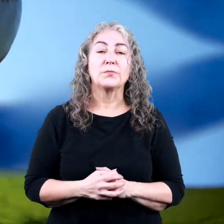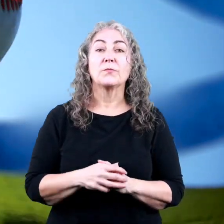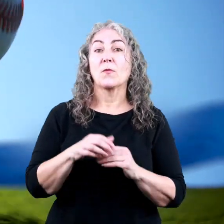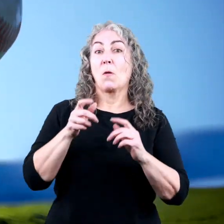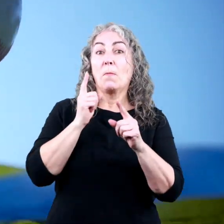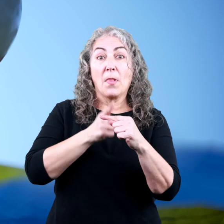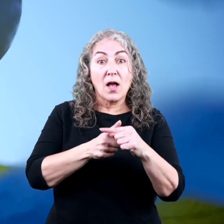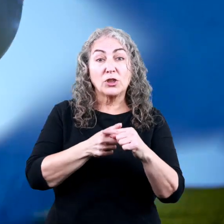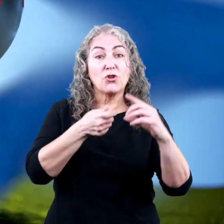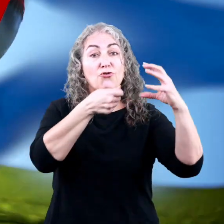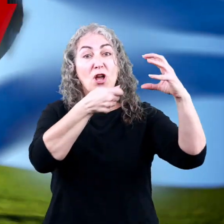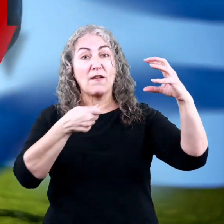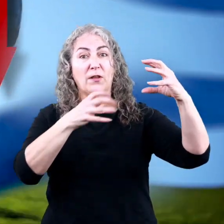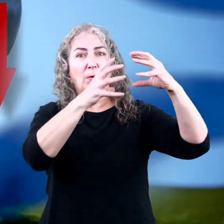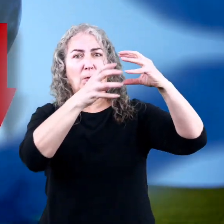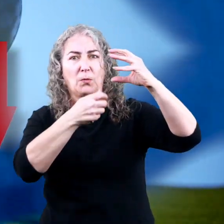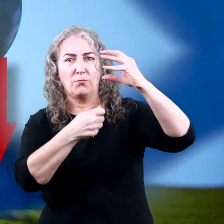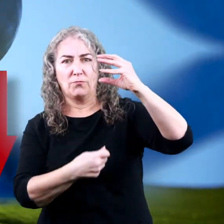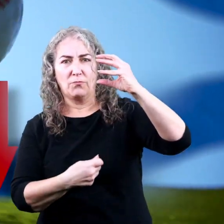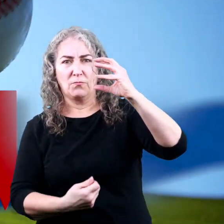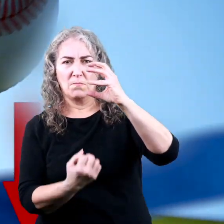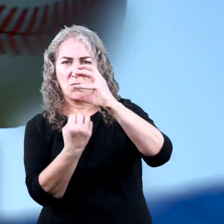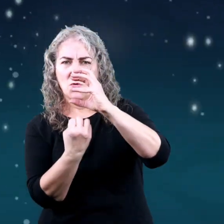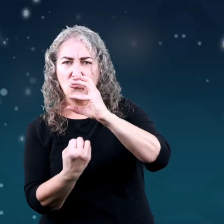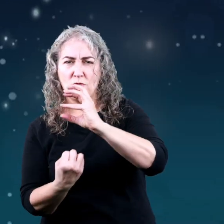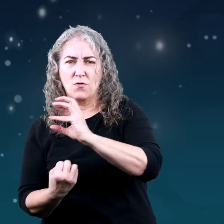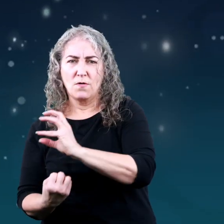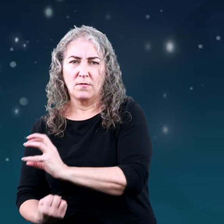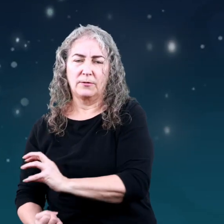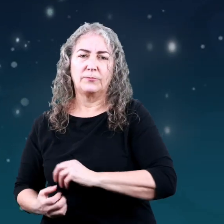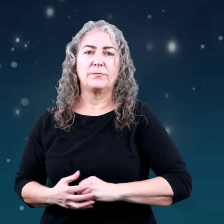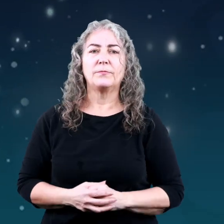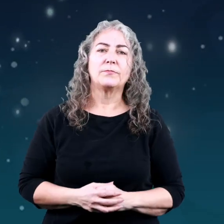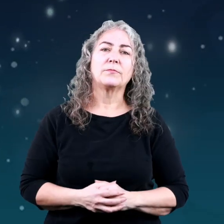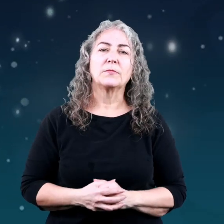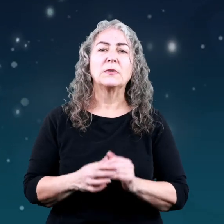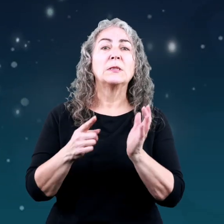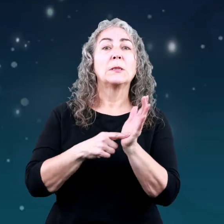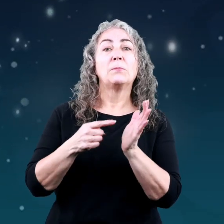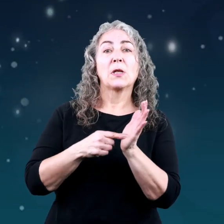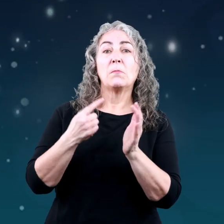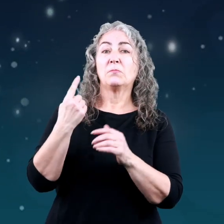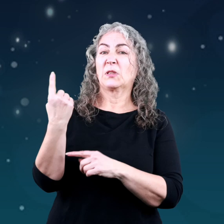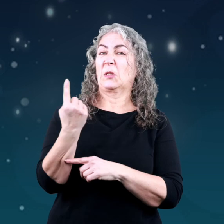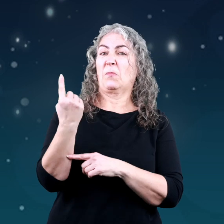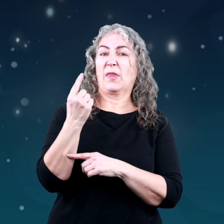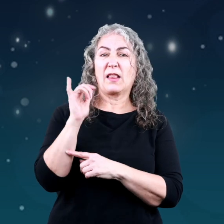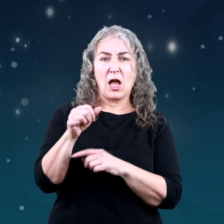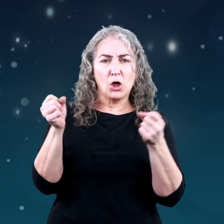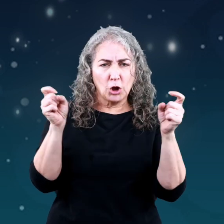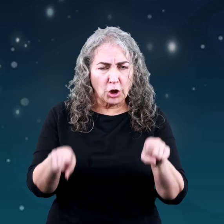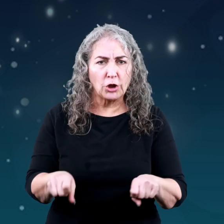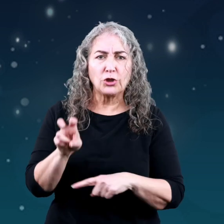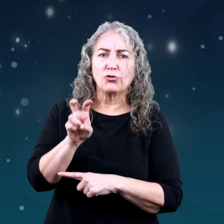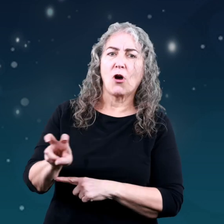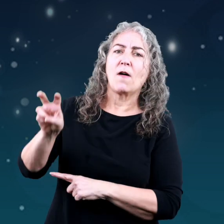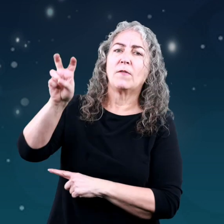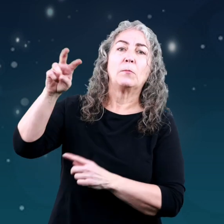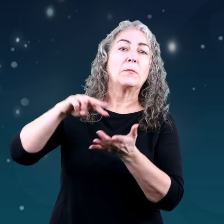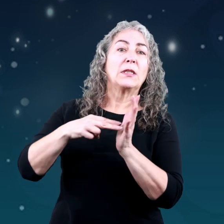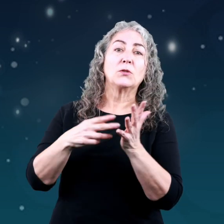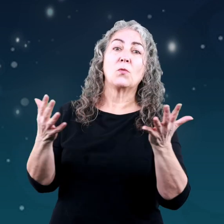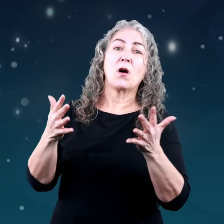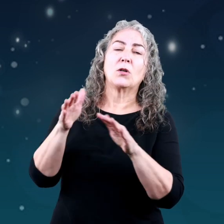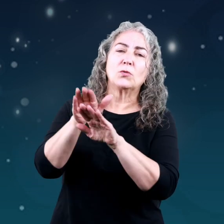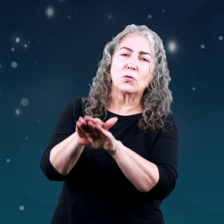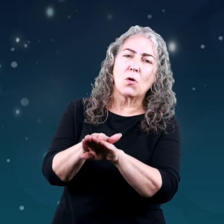Plus, gravity pulls it down too. The only time something could travel at a constant speed, which means